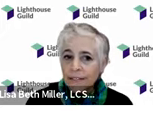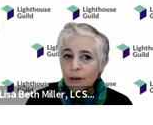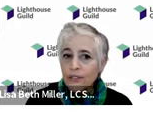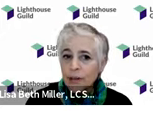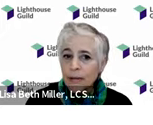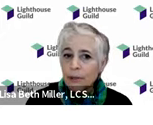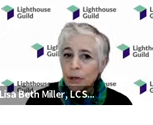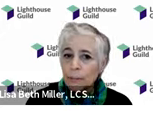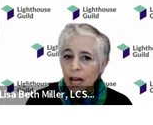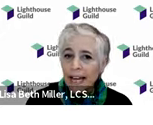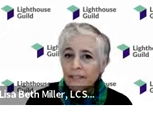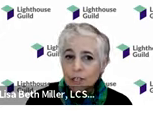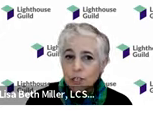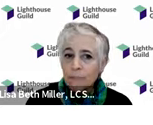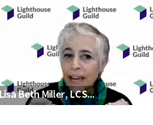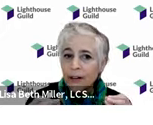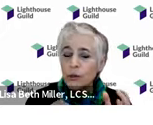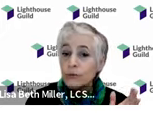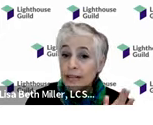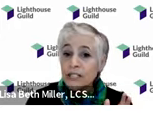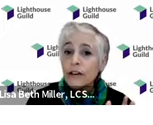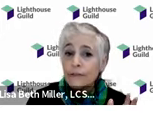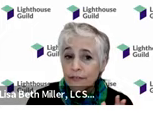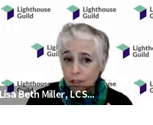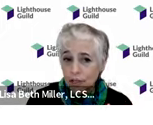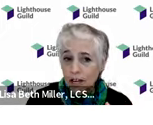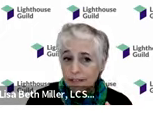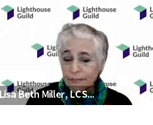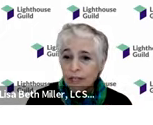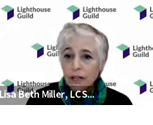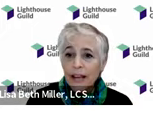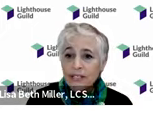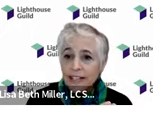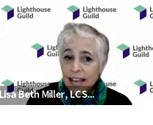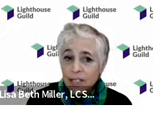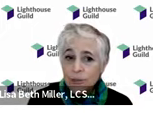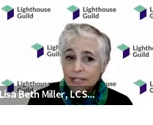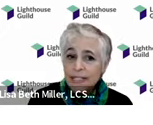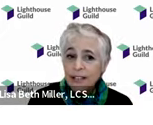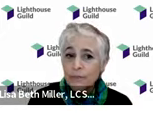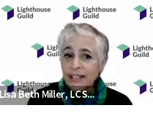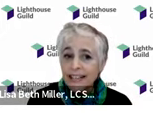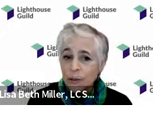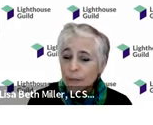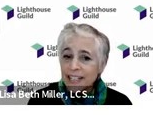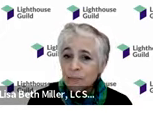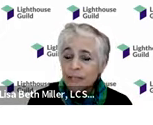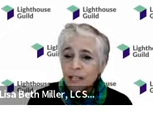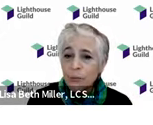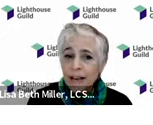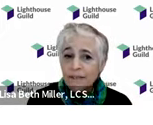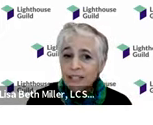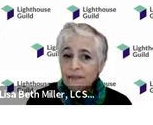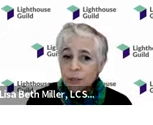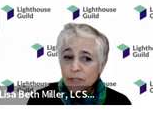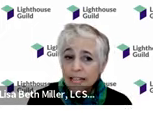certified and focused on people who are blind visually impaired or at risk for vision loss we have psychiatrists they do medication management